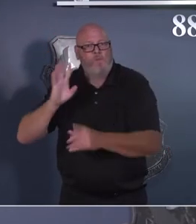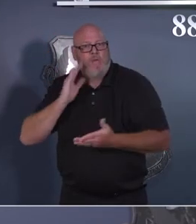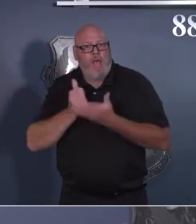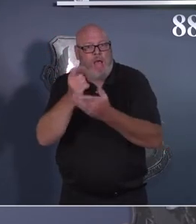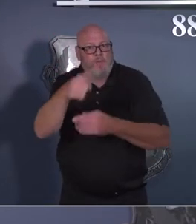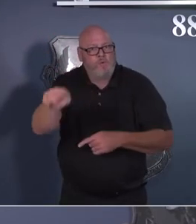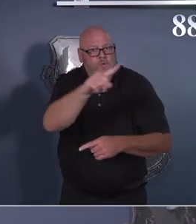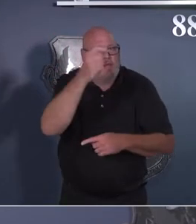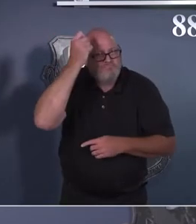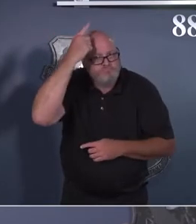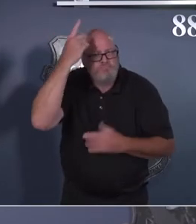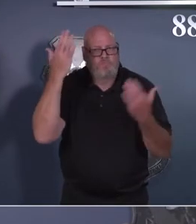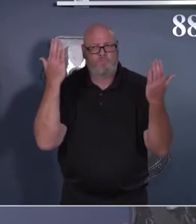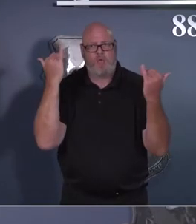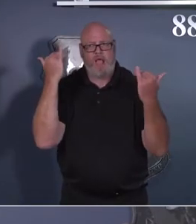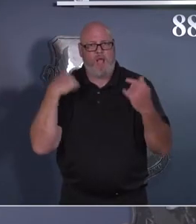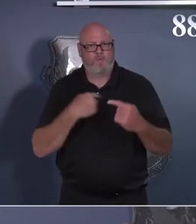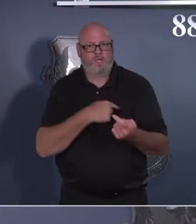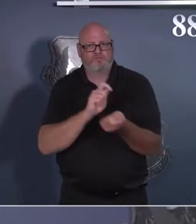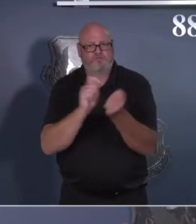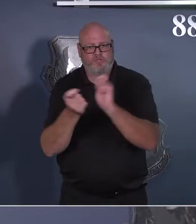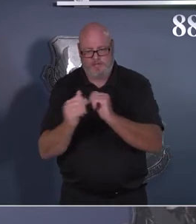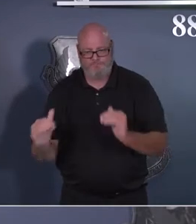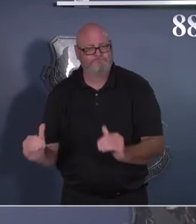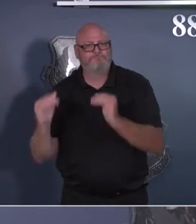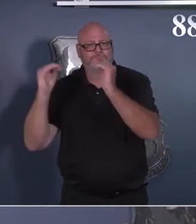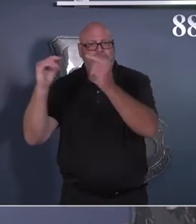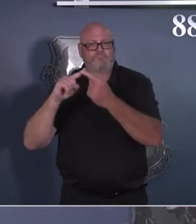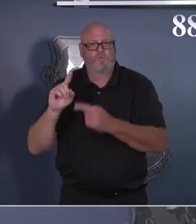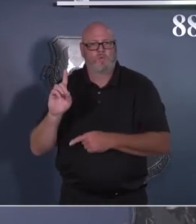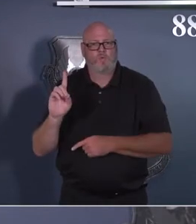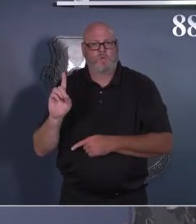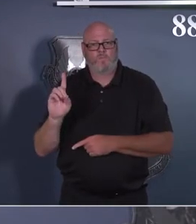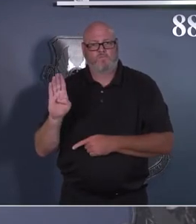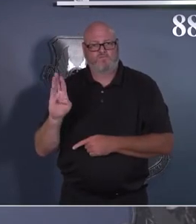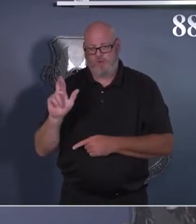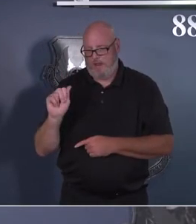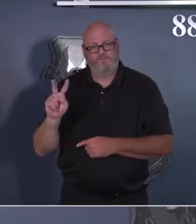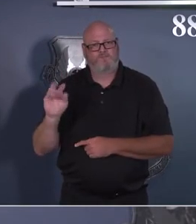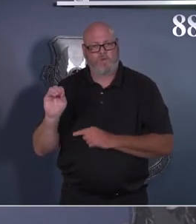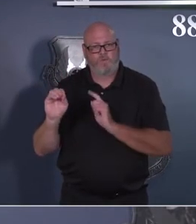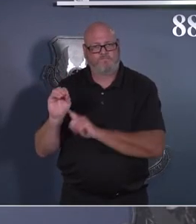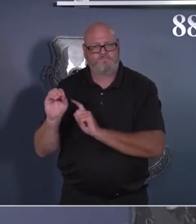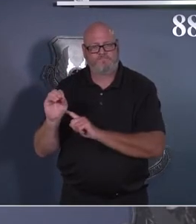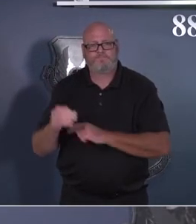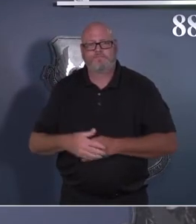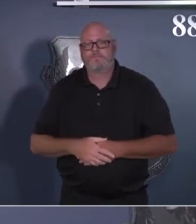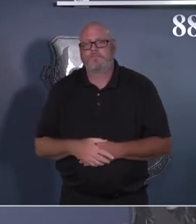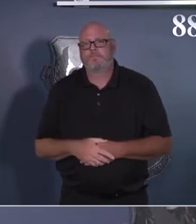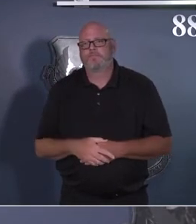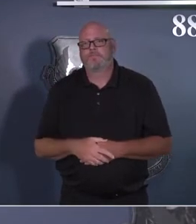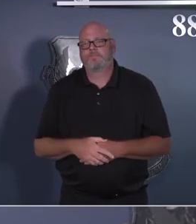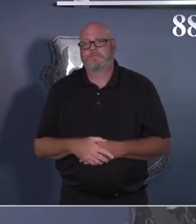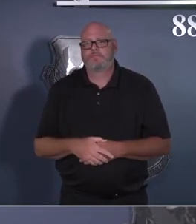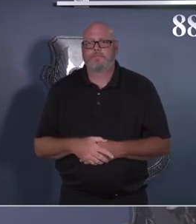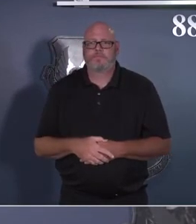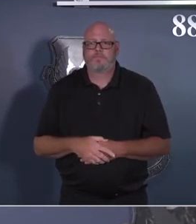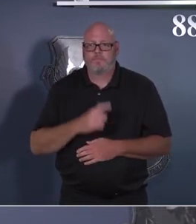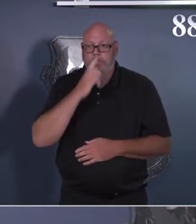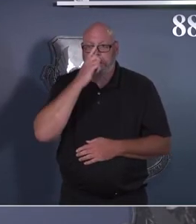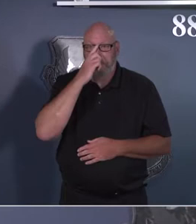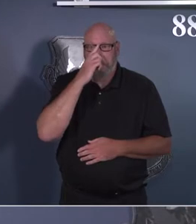sustain, protect, and defend this installation. And the things that we're doing to keep you in the forefront as we roll through this.